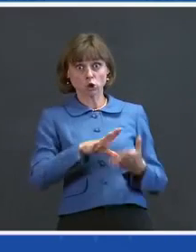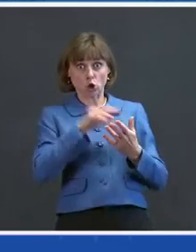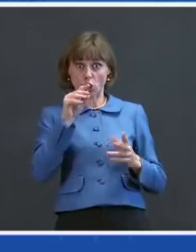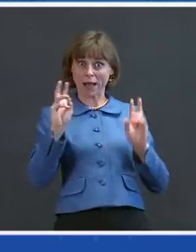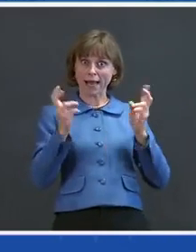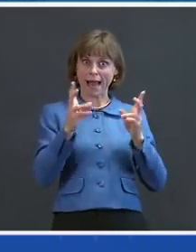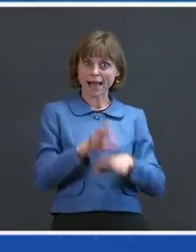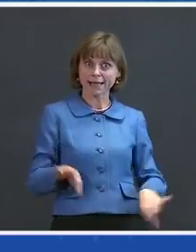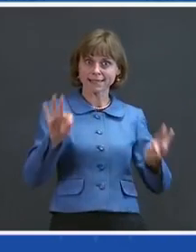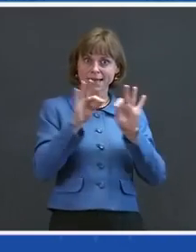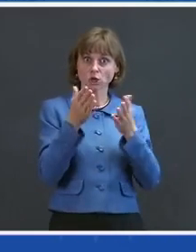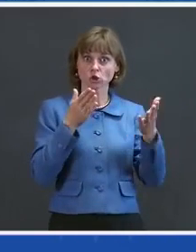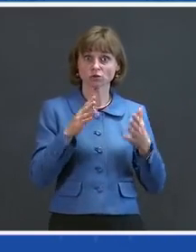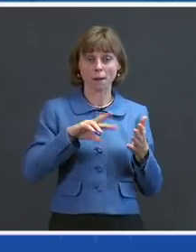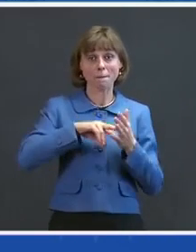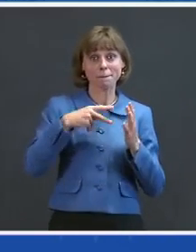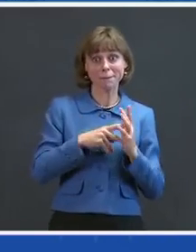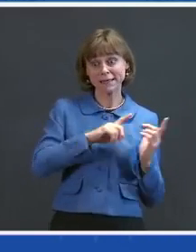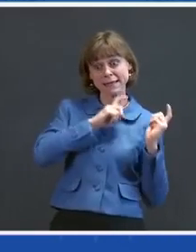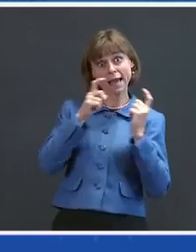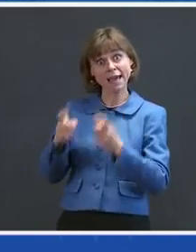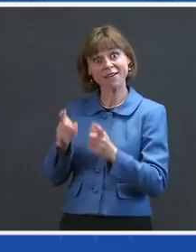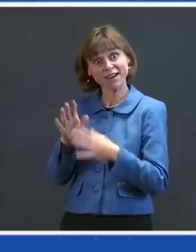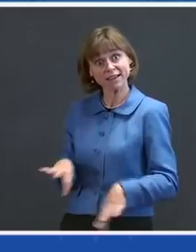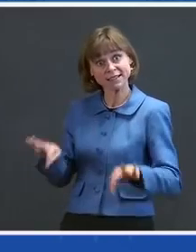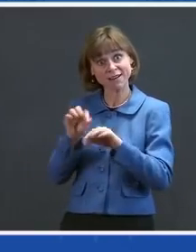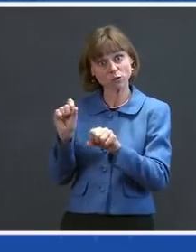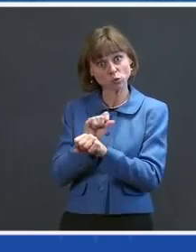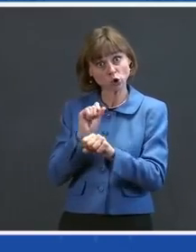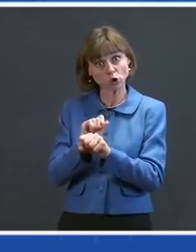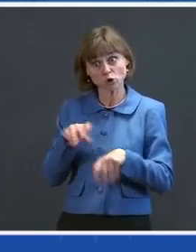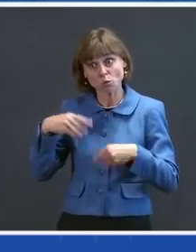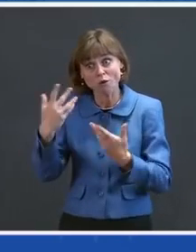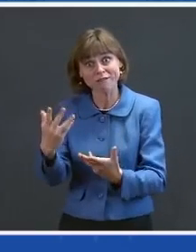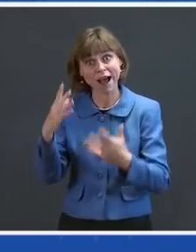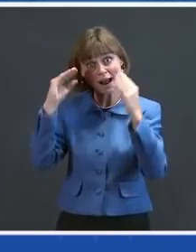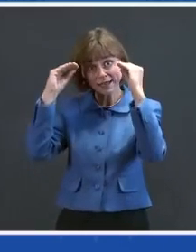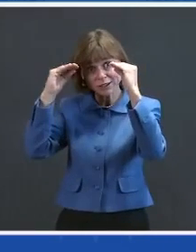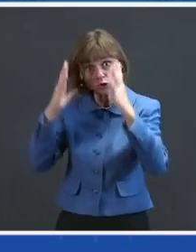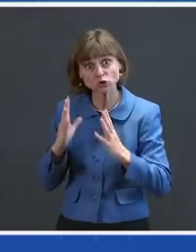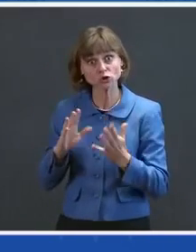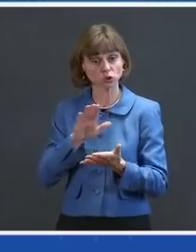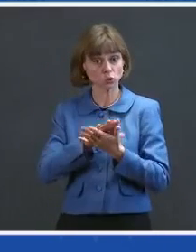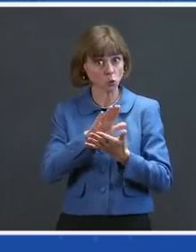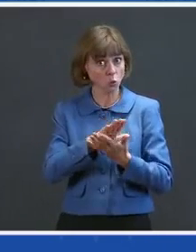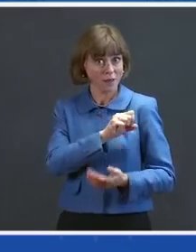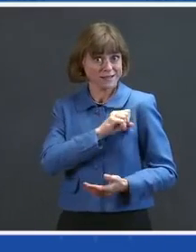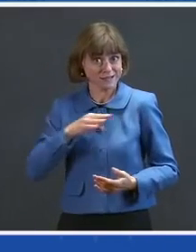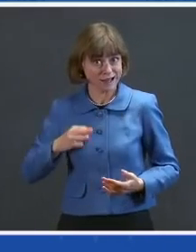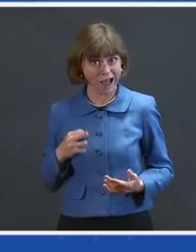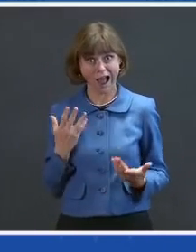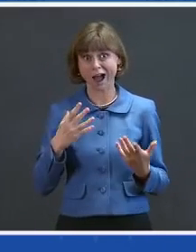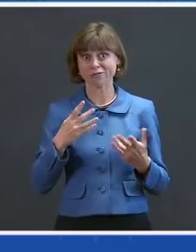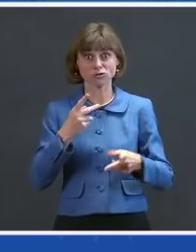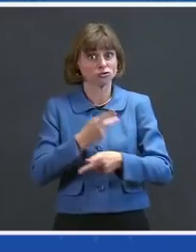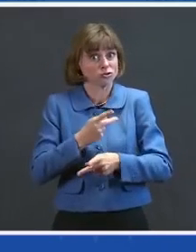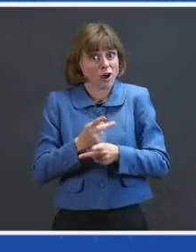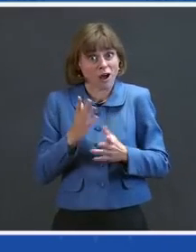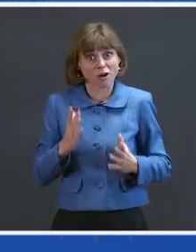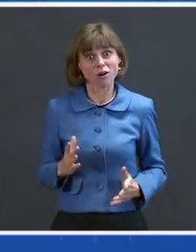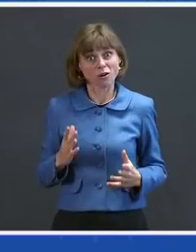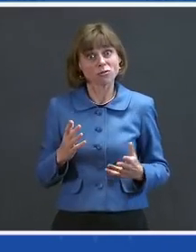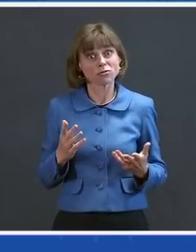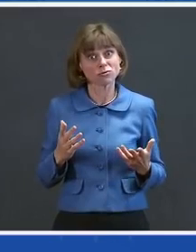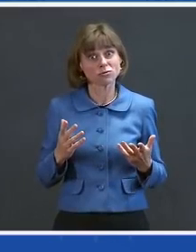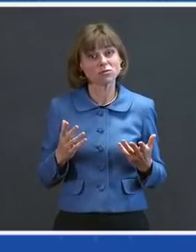getting essential workers who provide that service, educators, school staff, childcare workers, get